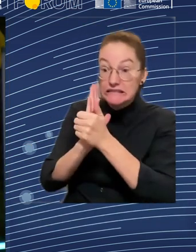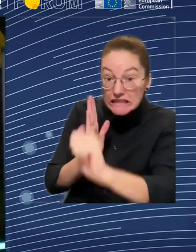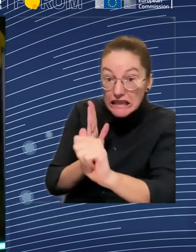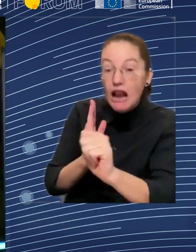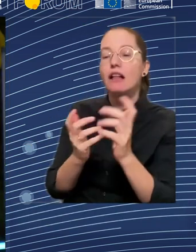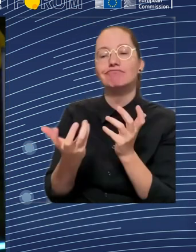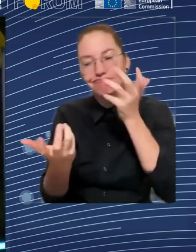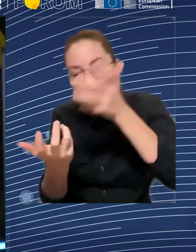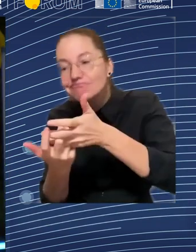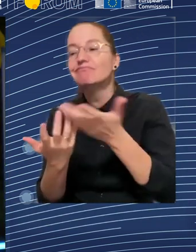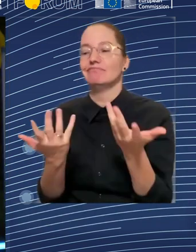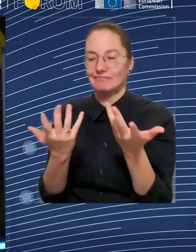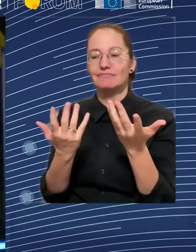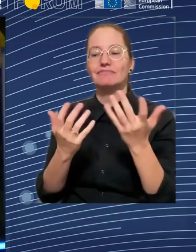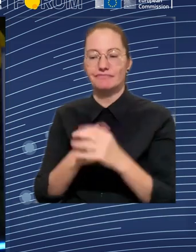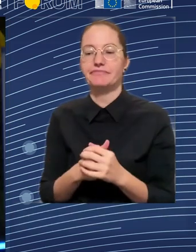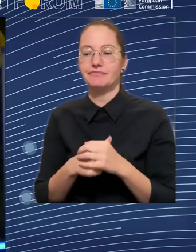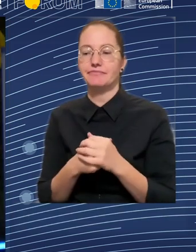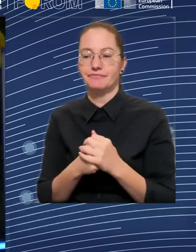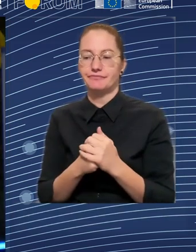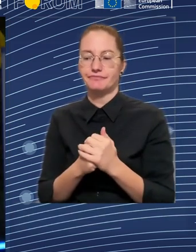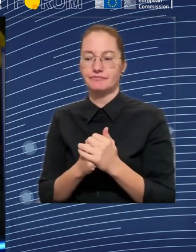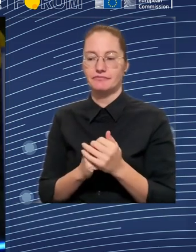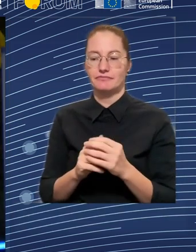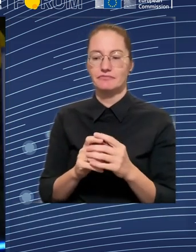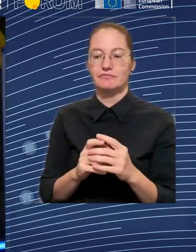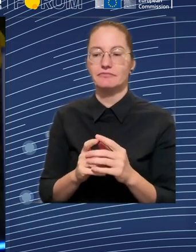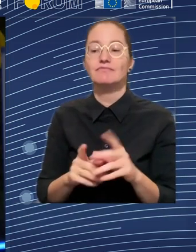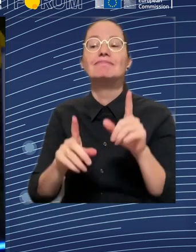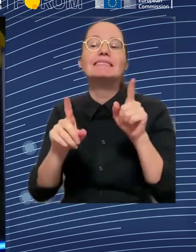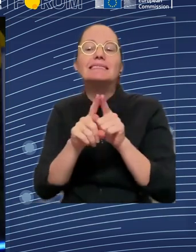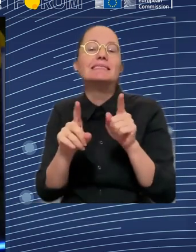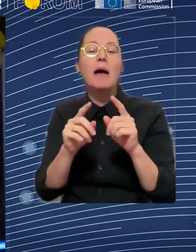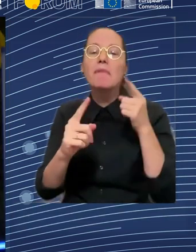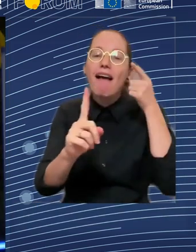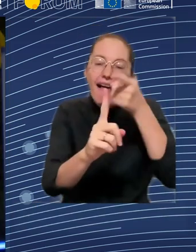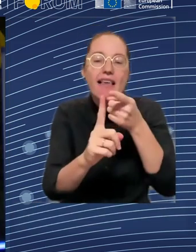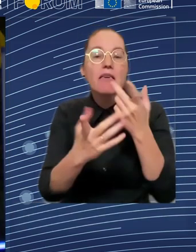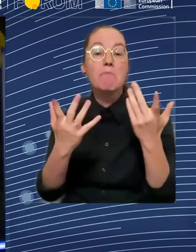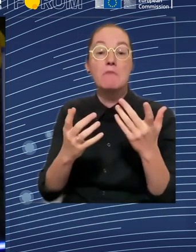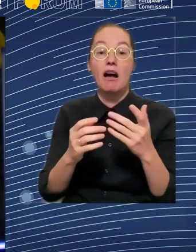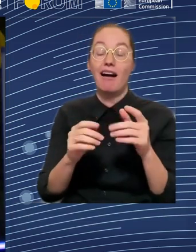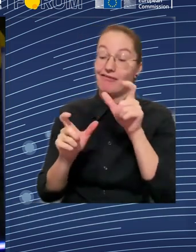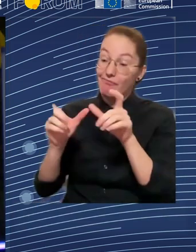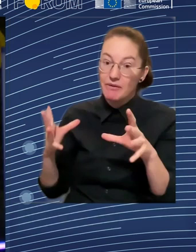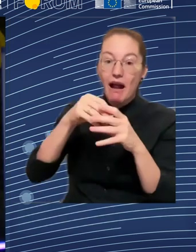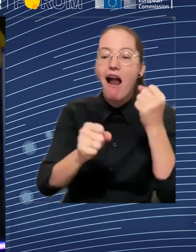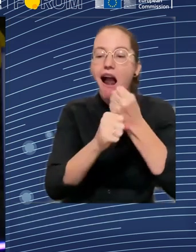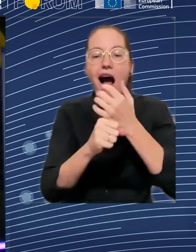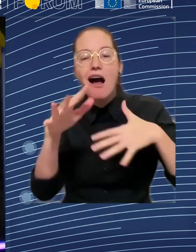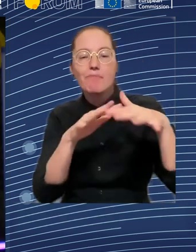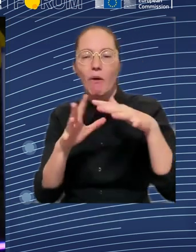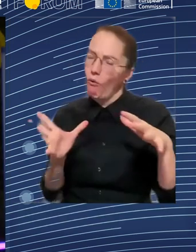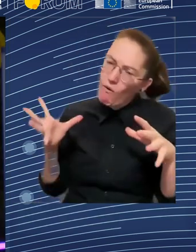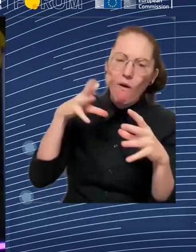different types of organizations, which allow us to test and implement different tools, which are